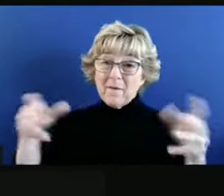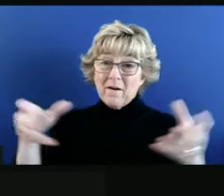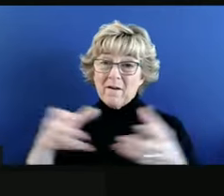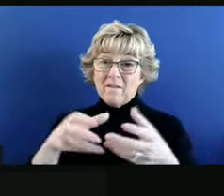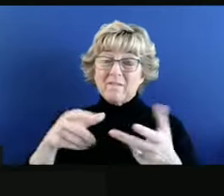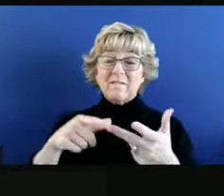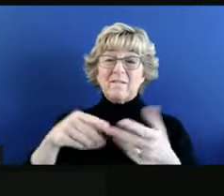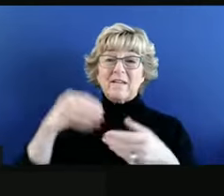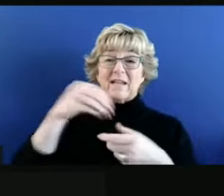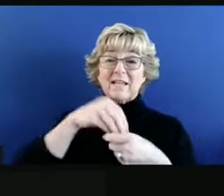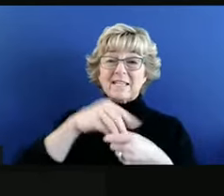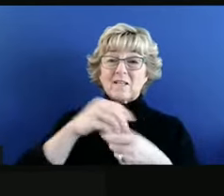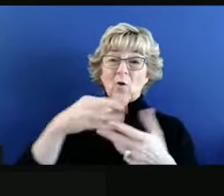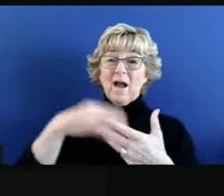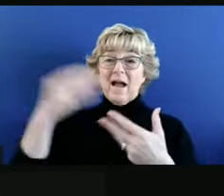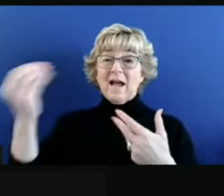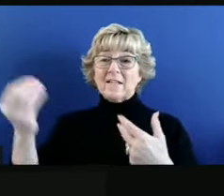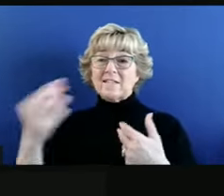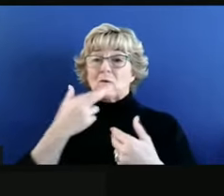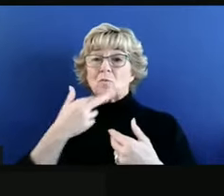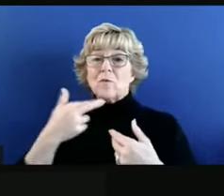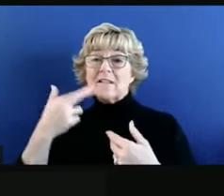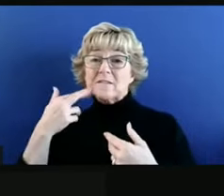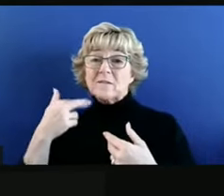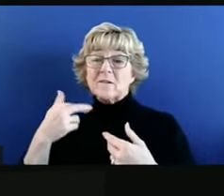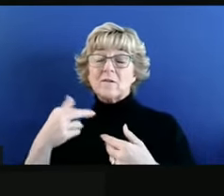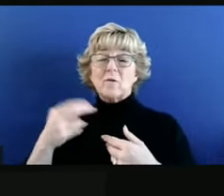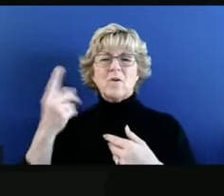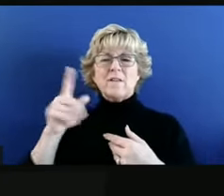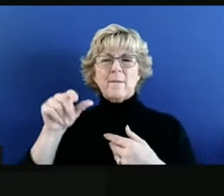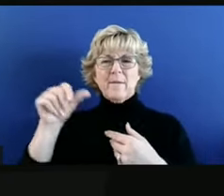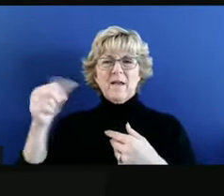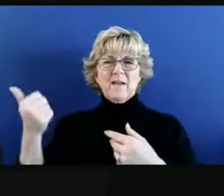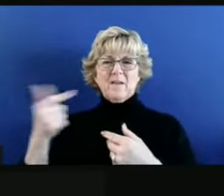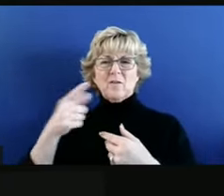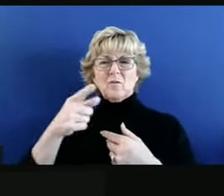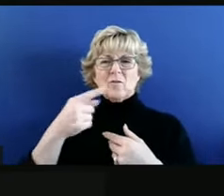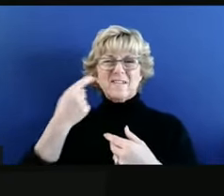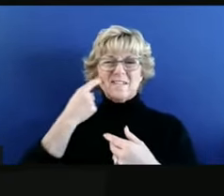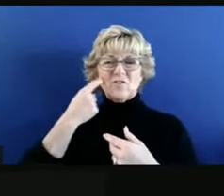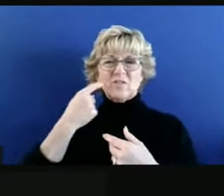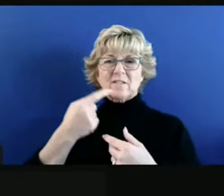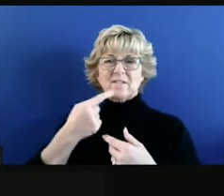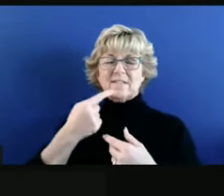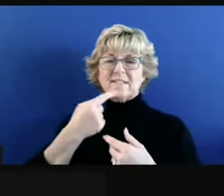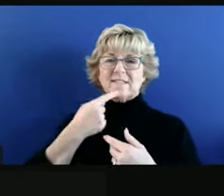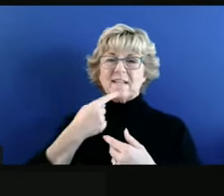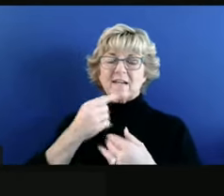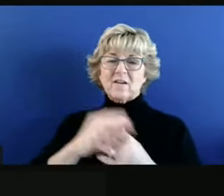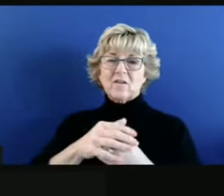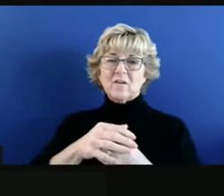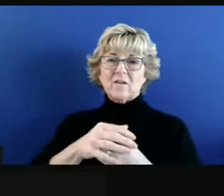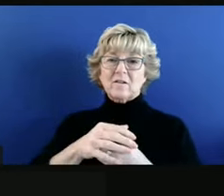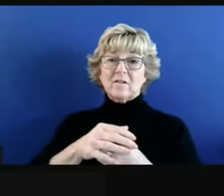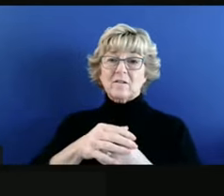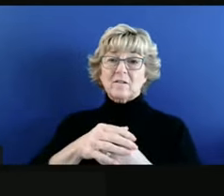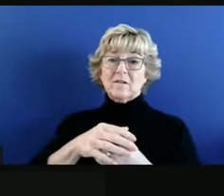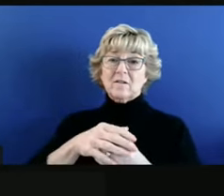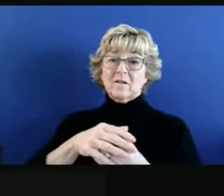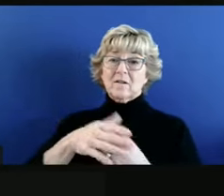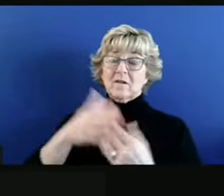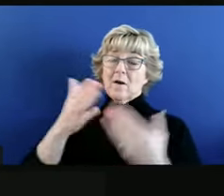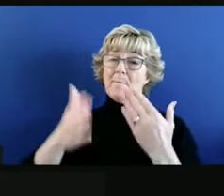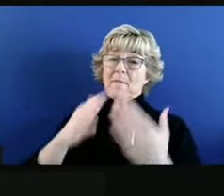restaurants? And then to also kind of follow up with something you said earlier, you said, you know, the approach may not be